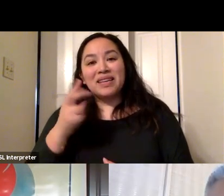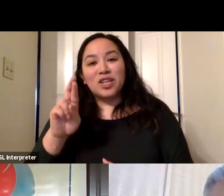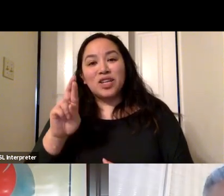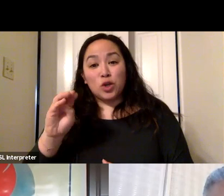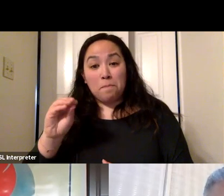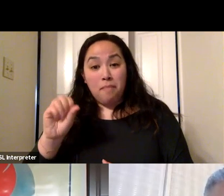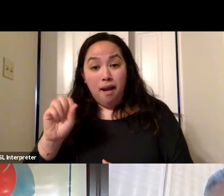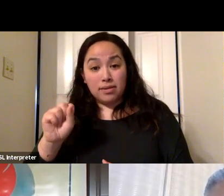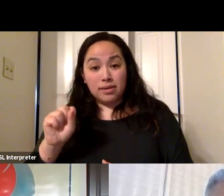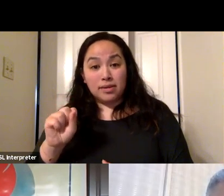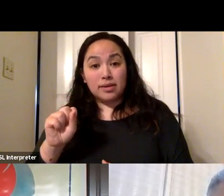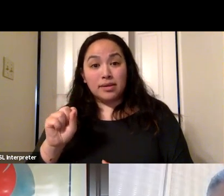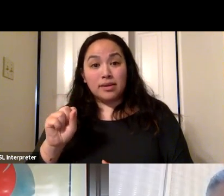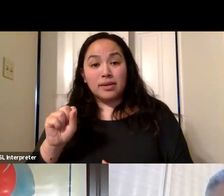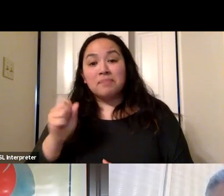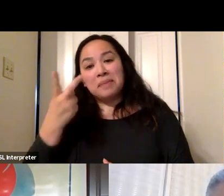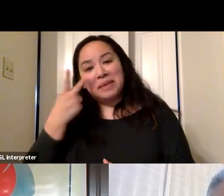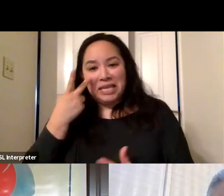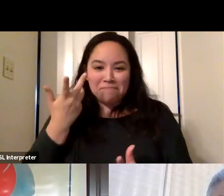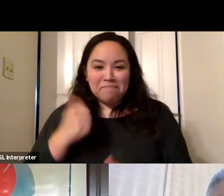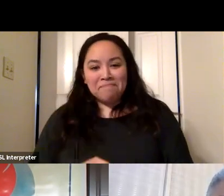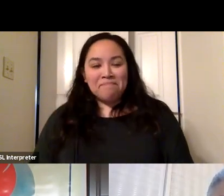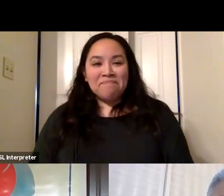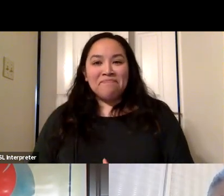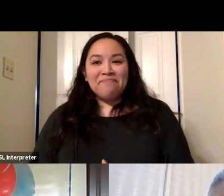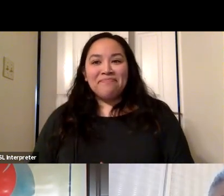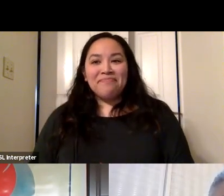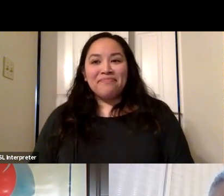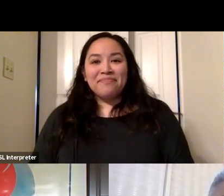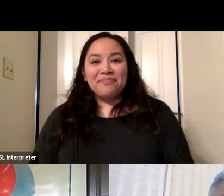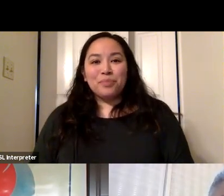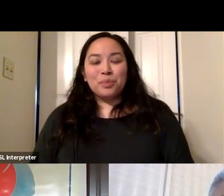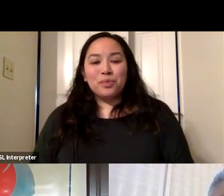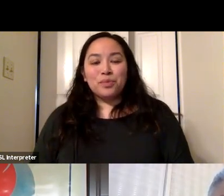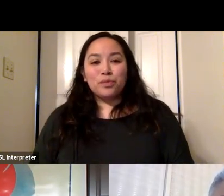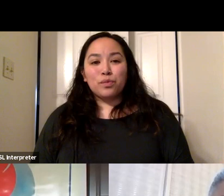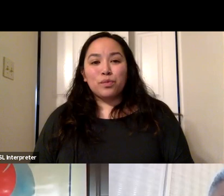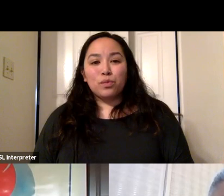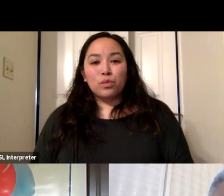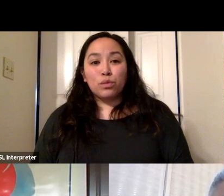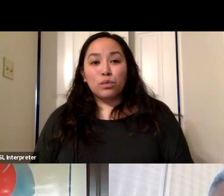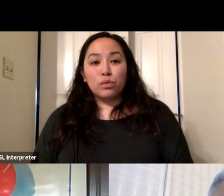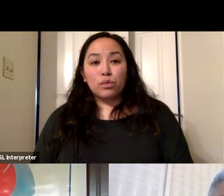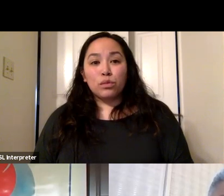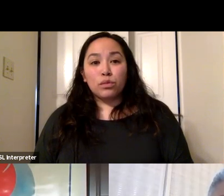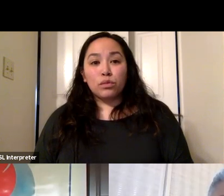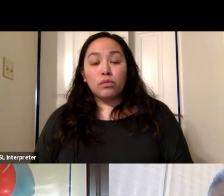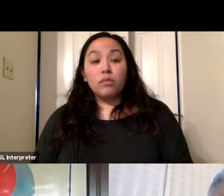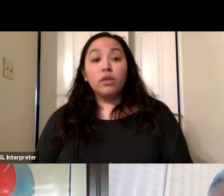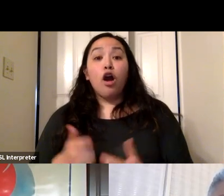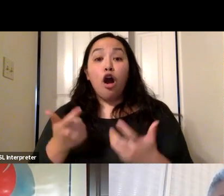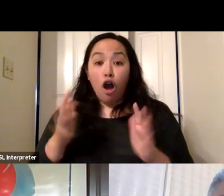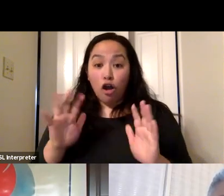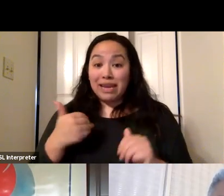So let's see if she if she's received a